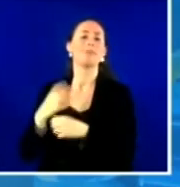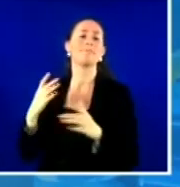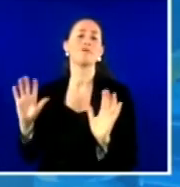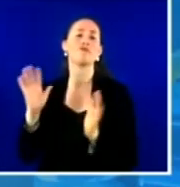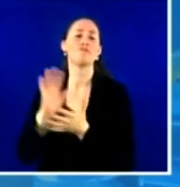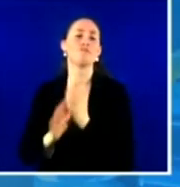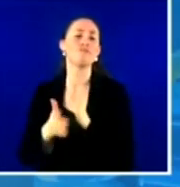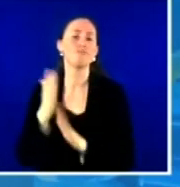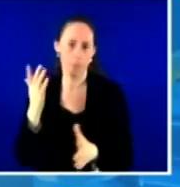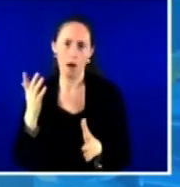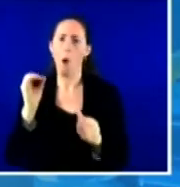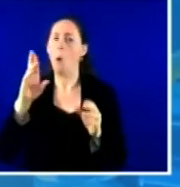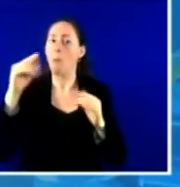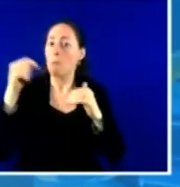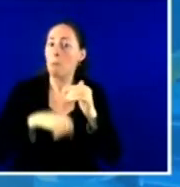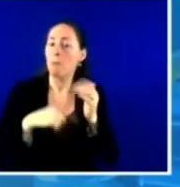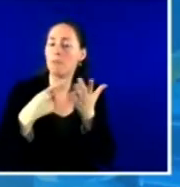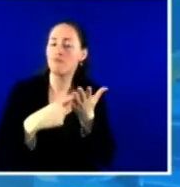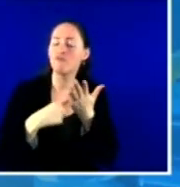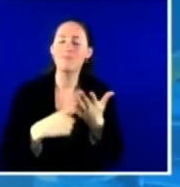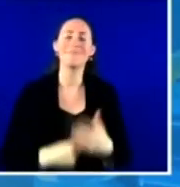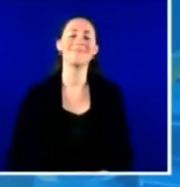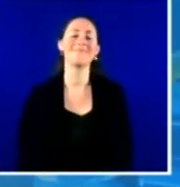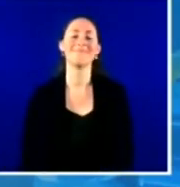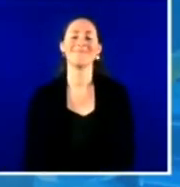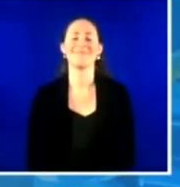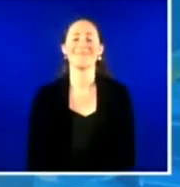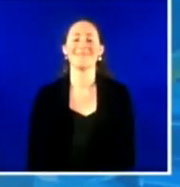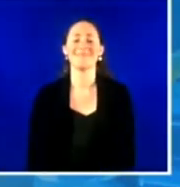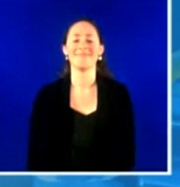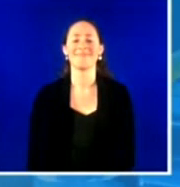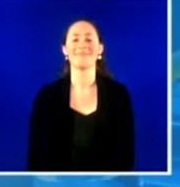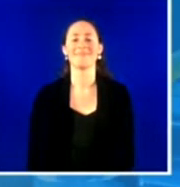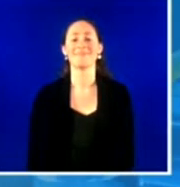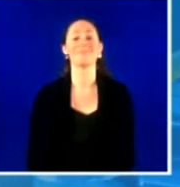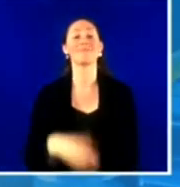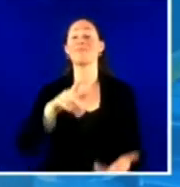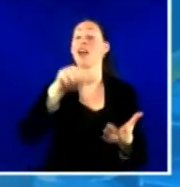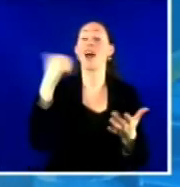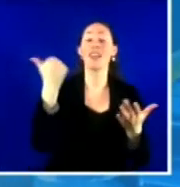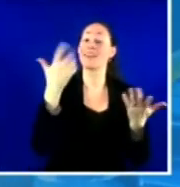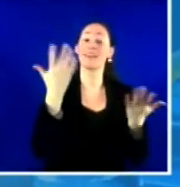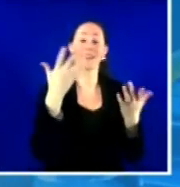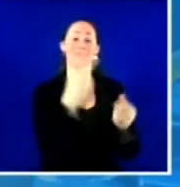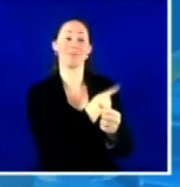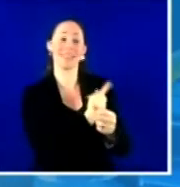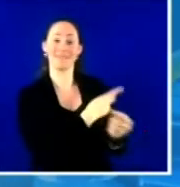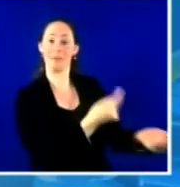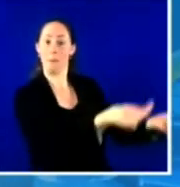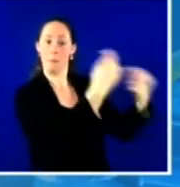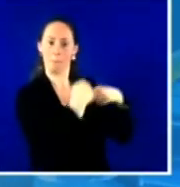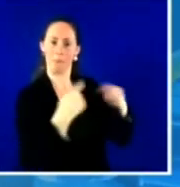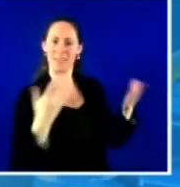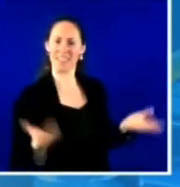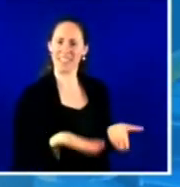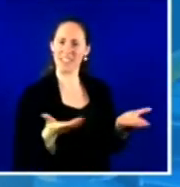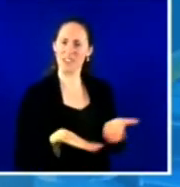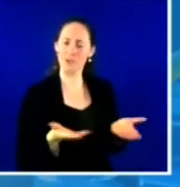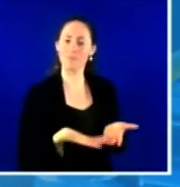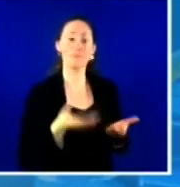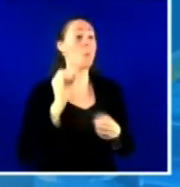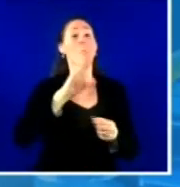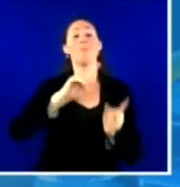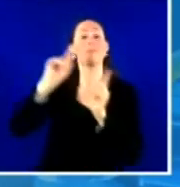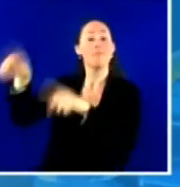when patients come to our facilities, including our pharmacies and our labs, we have posters conveniently